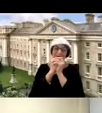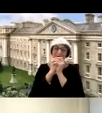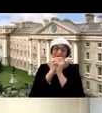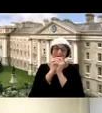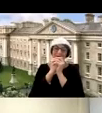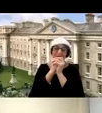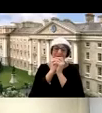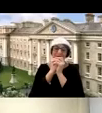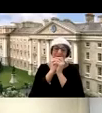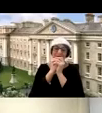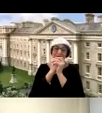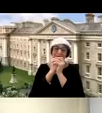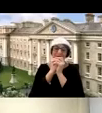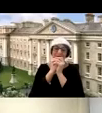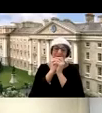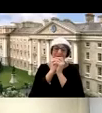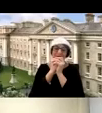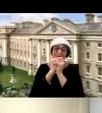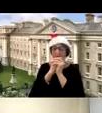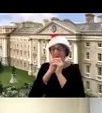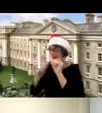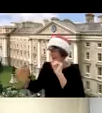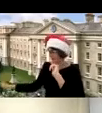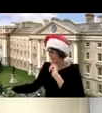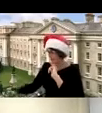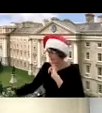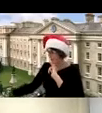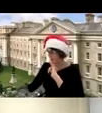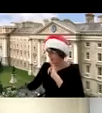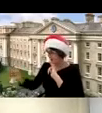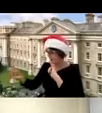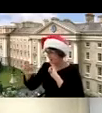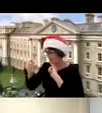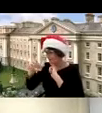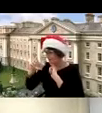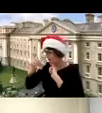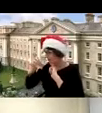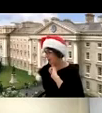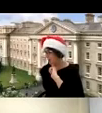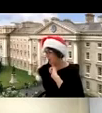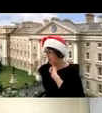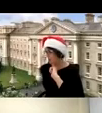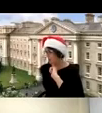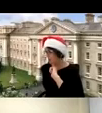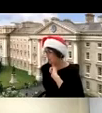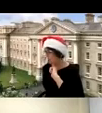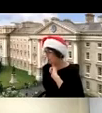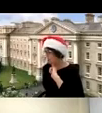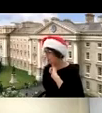a huge improvement in the situation in the run-up to christmas so this is uh